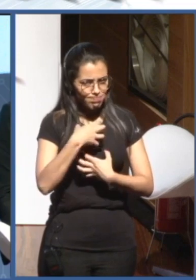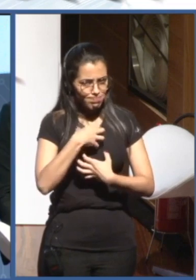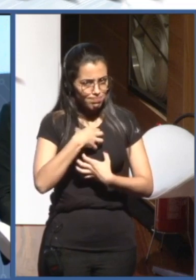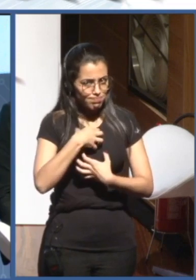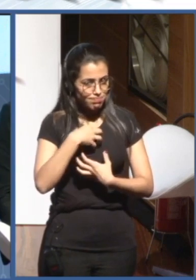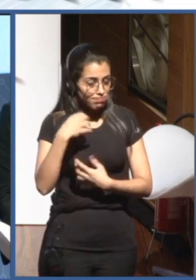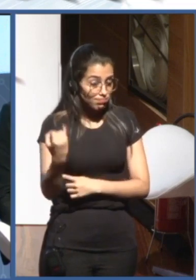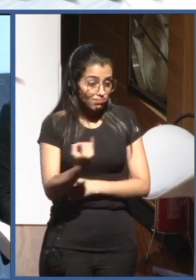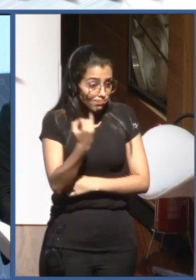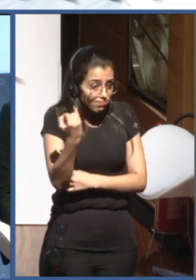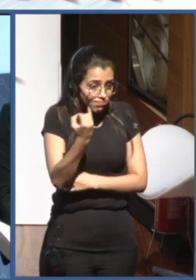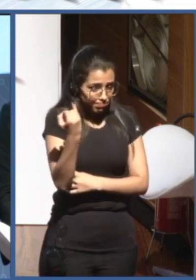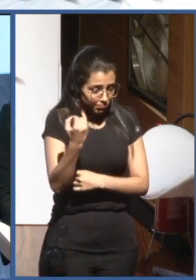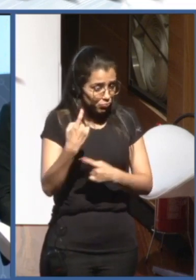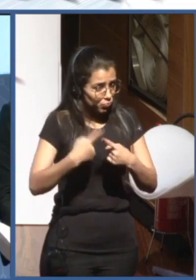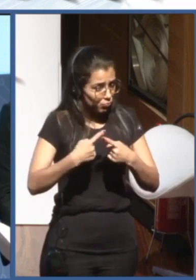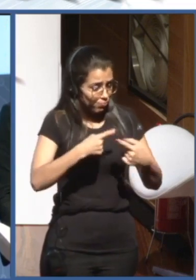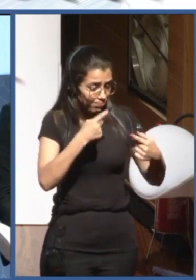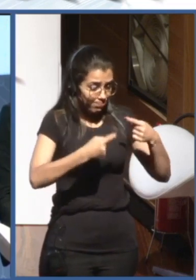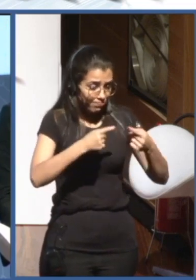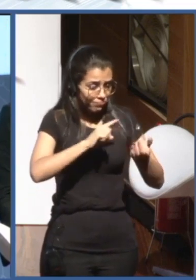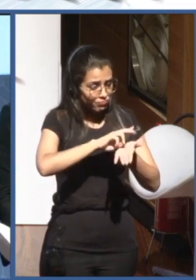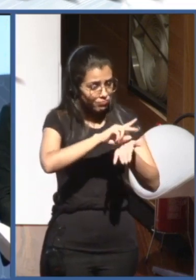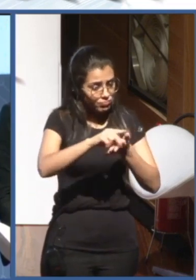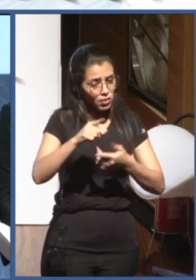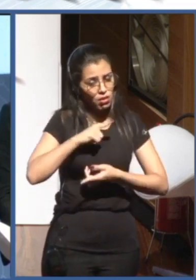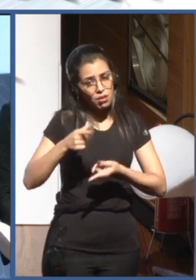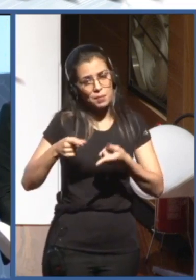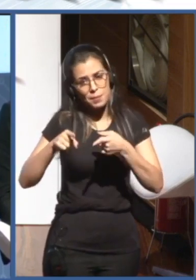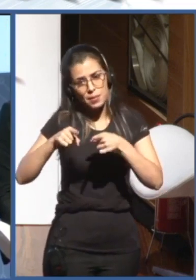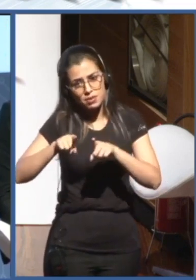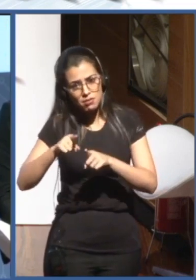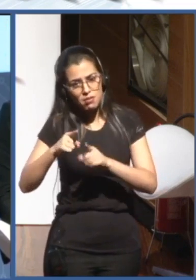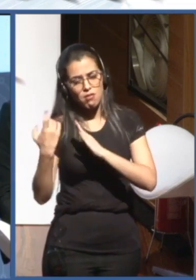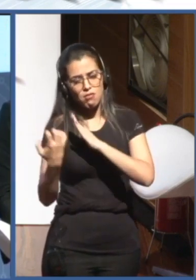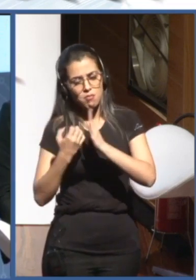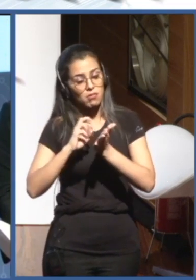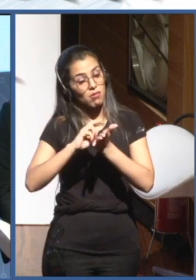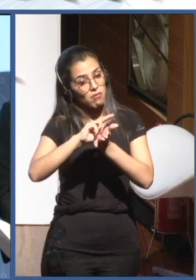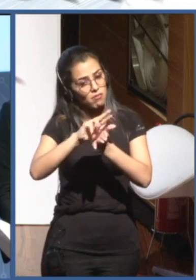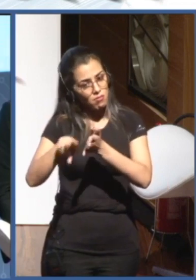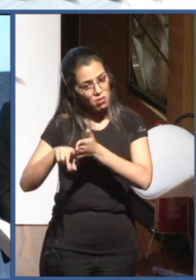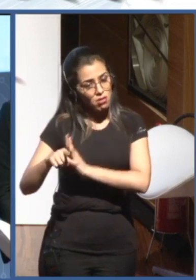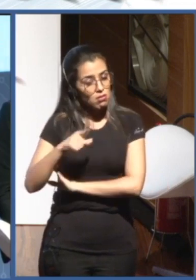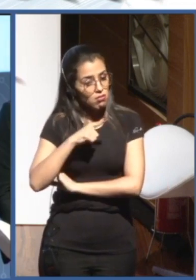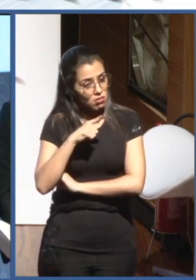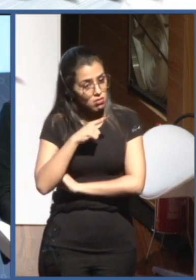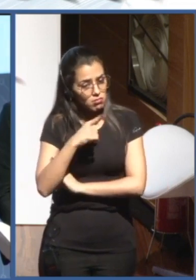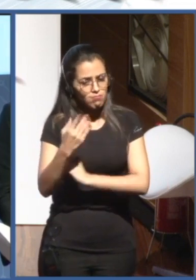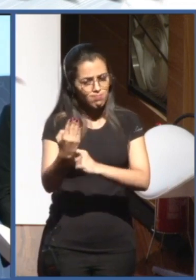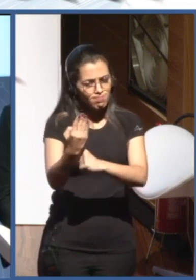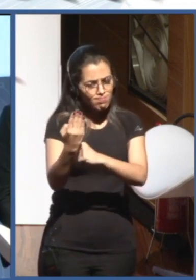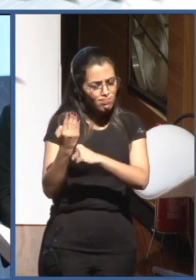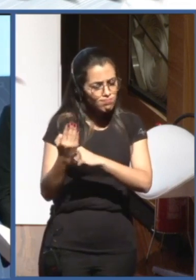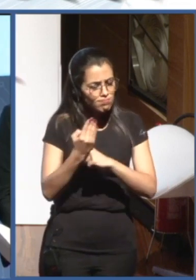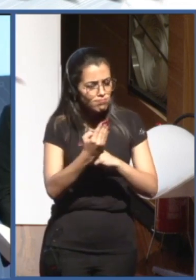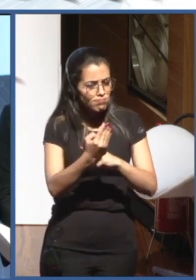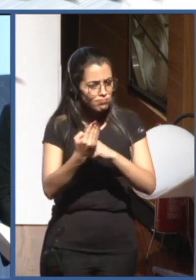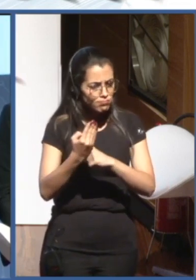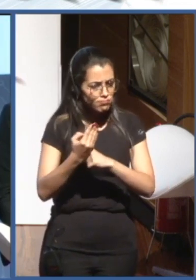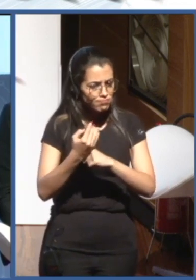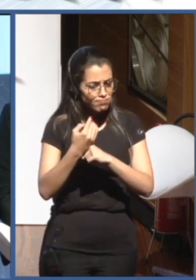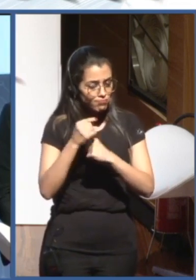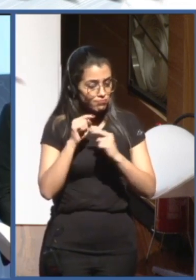So we have partnerships already with some organizations who are helping populate what will be on the launch site of the